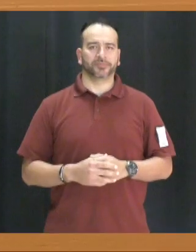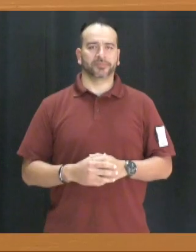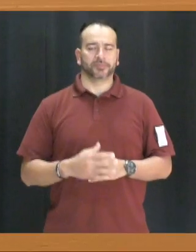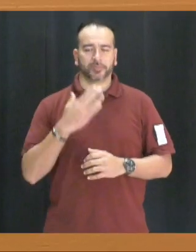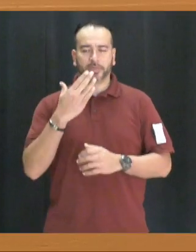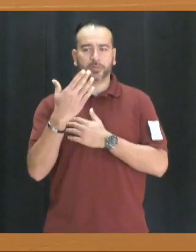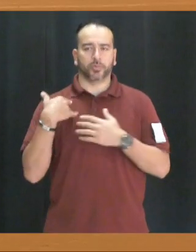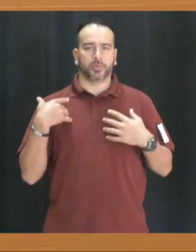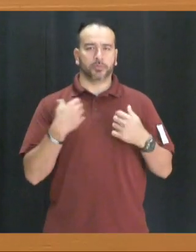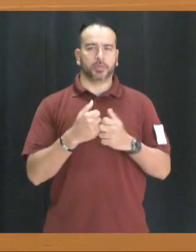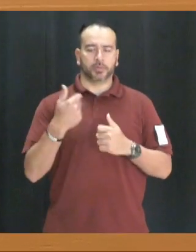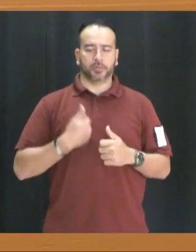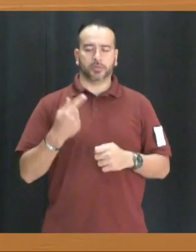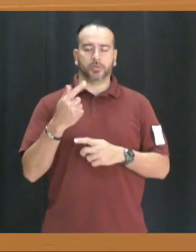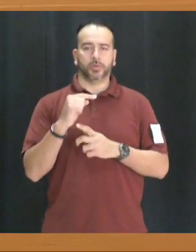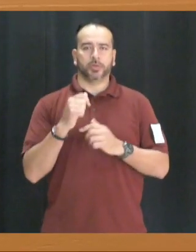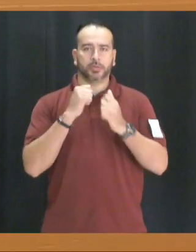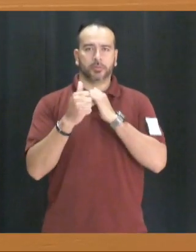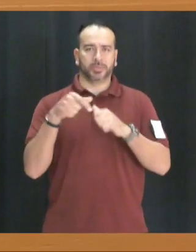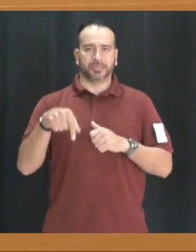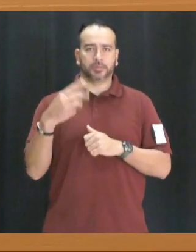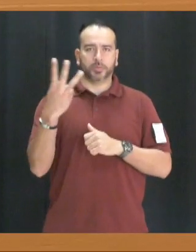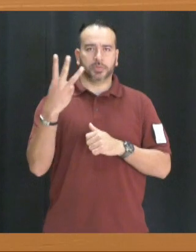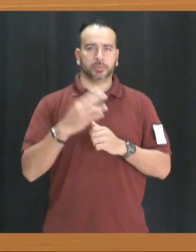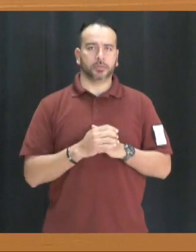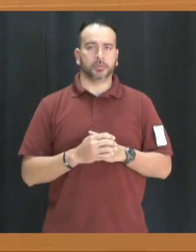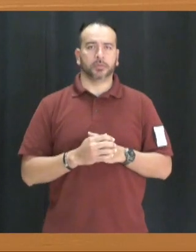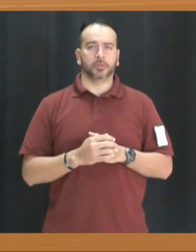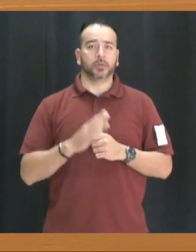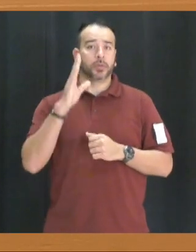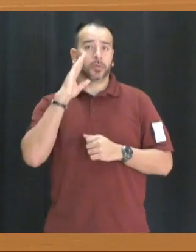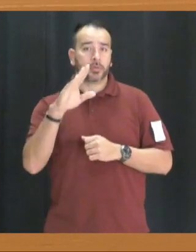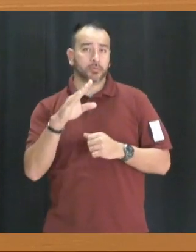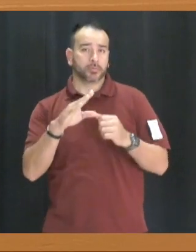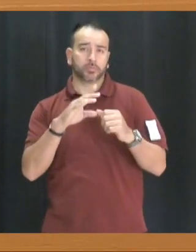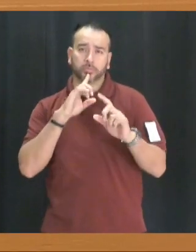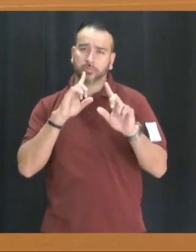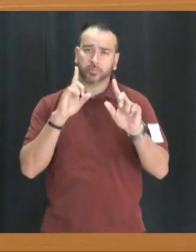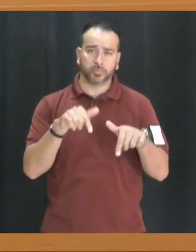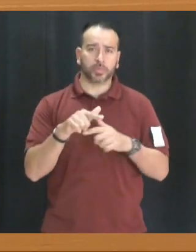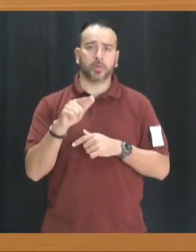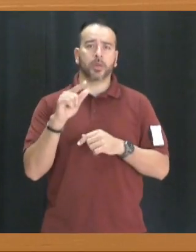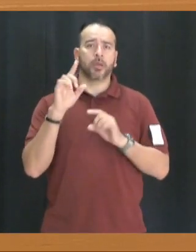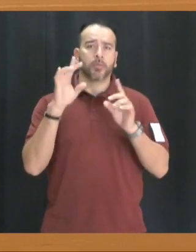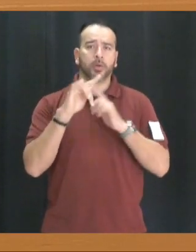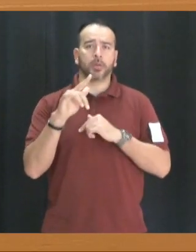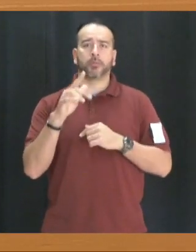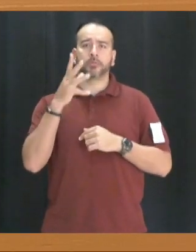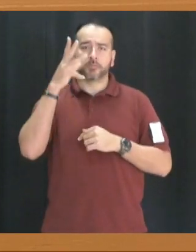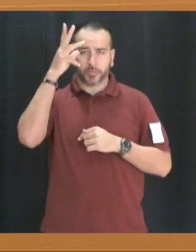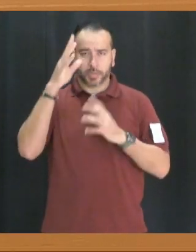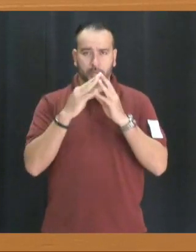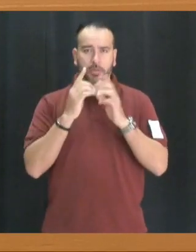Good morning Braves. I'm Georgia. Here's your sports this Wednesday. There will be a mandatory Boone's volleyball player parent meeting